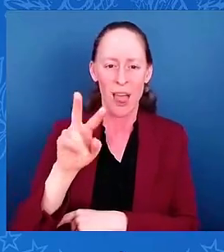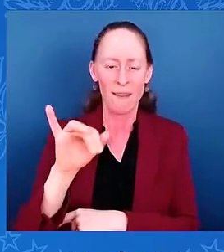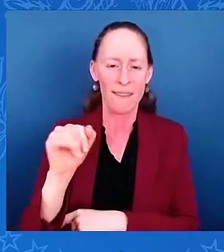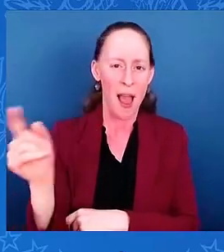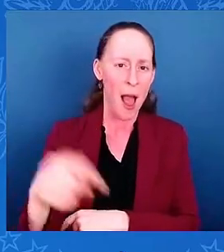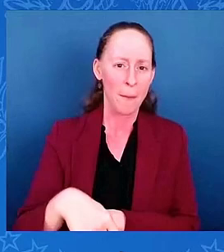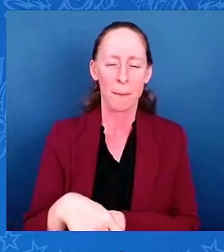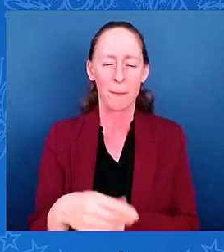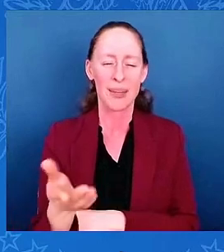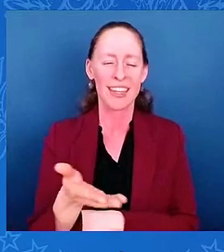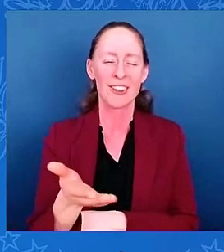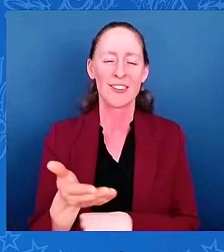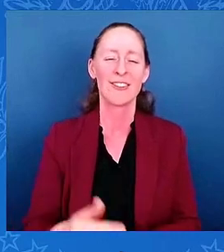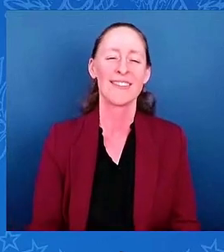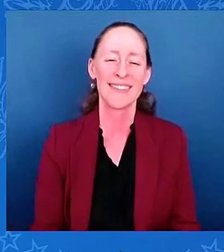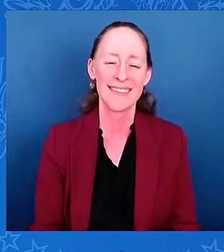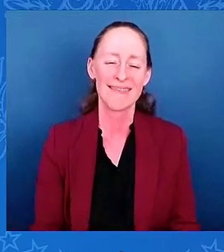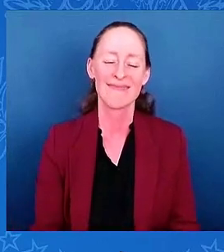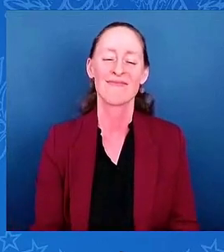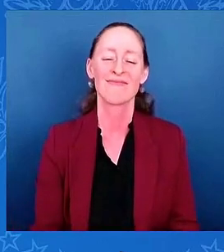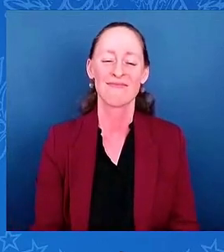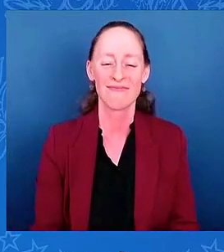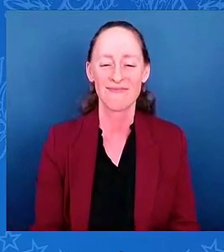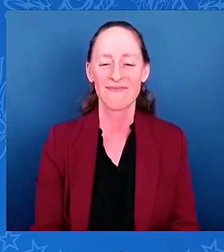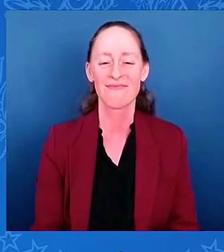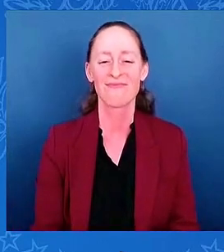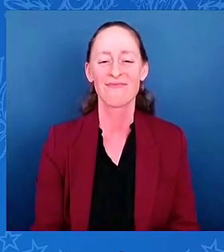It's all yours, pal. My fellow Americans.